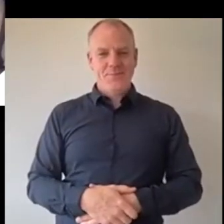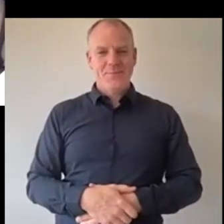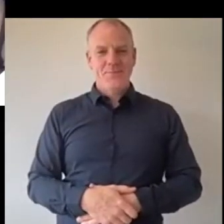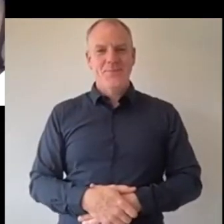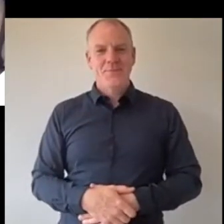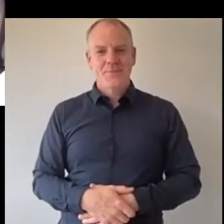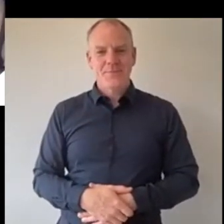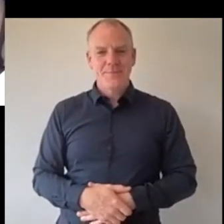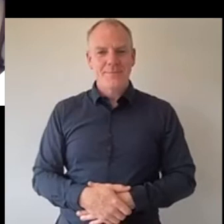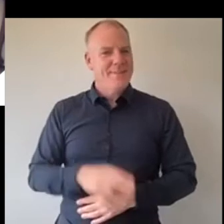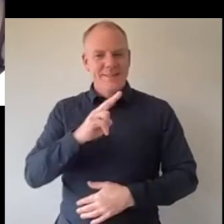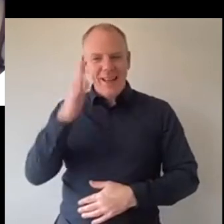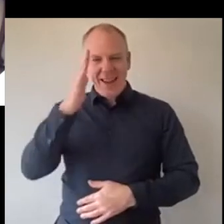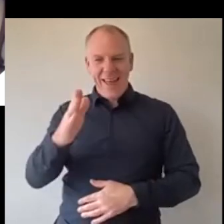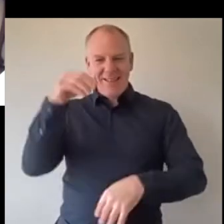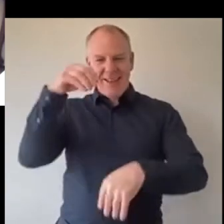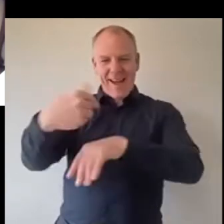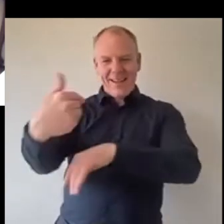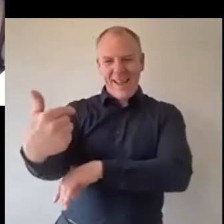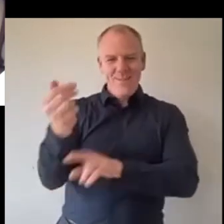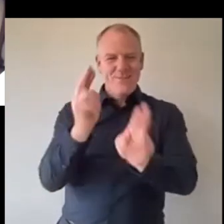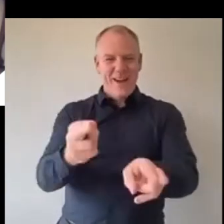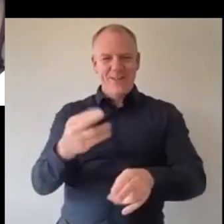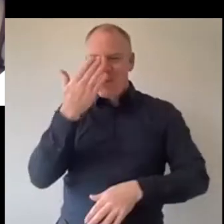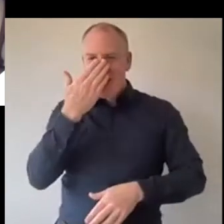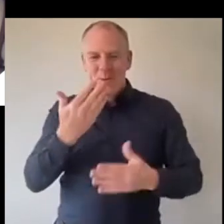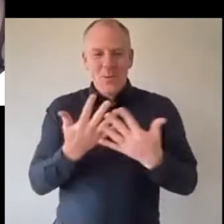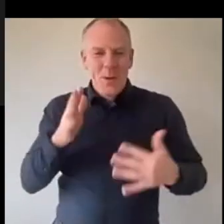you wouldn't let them in don't worry they won't embarrass you too much